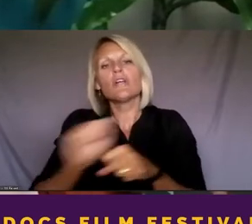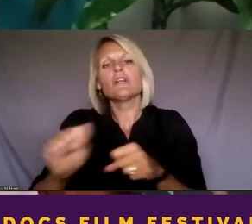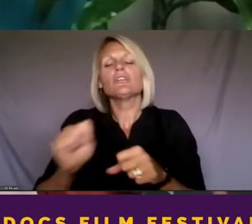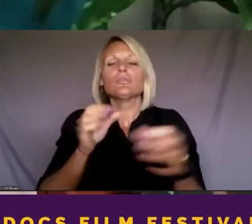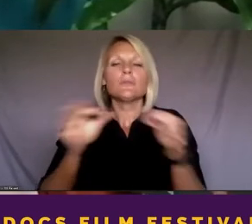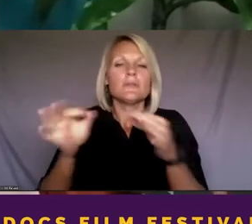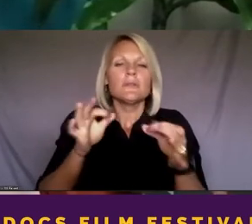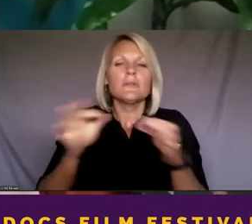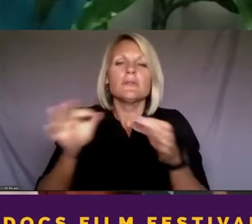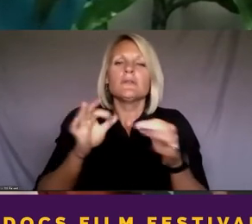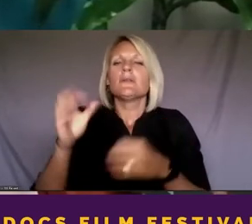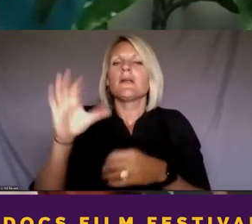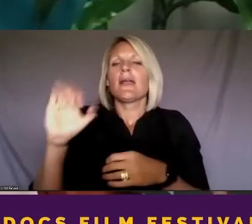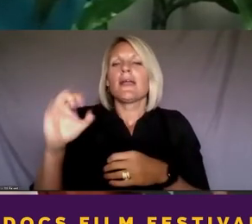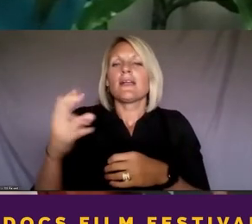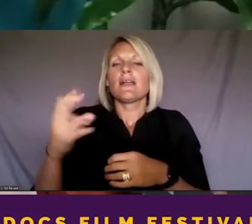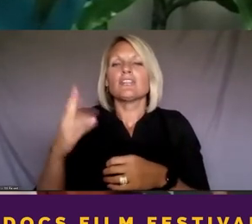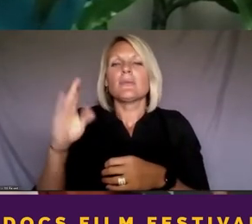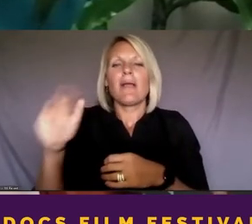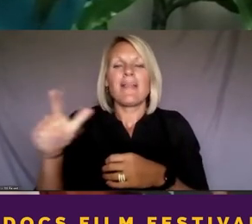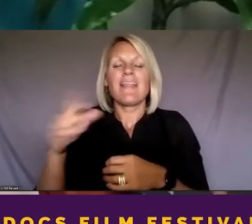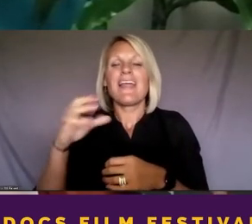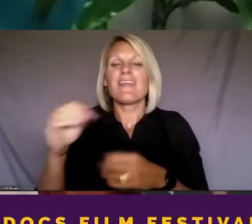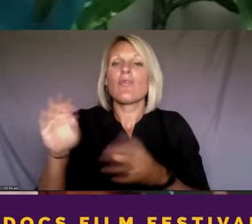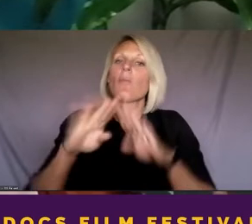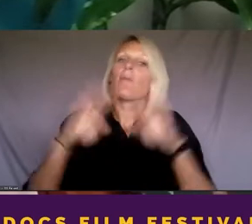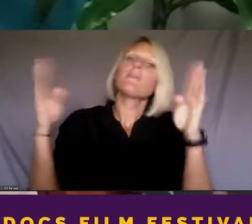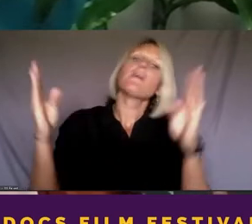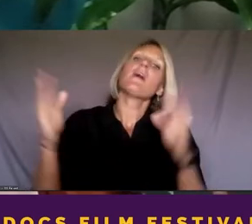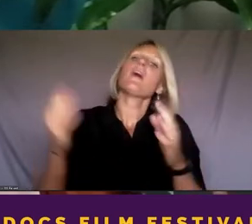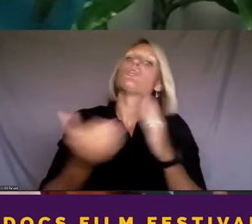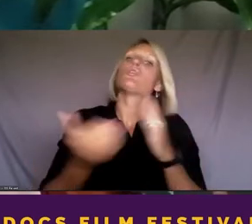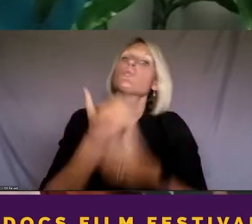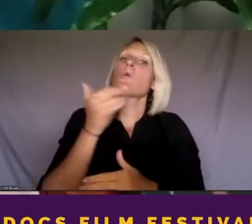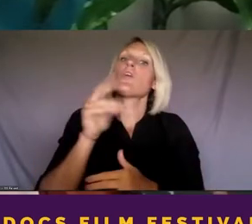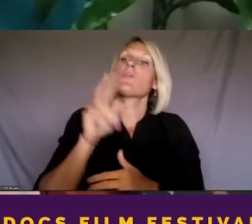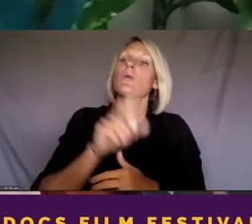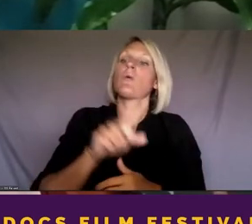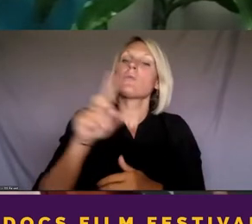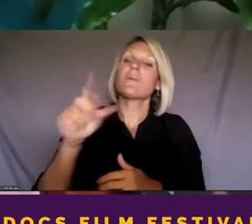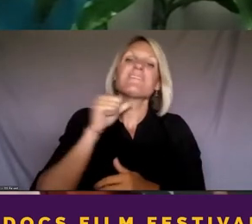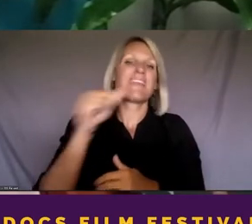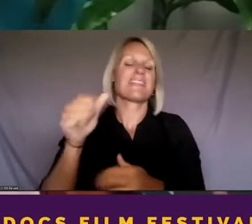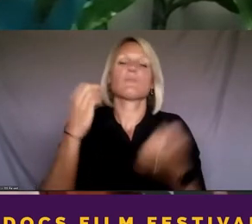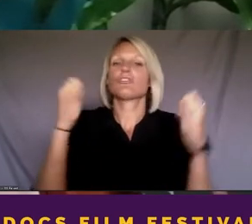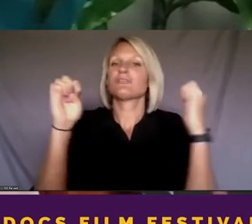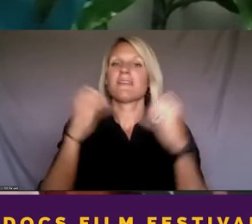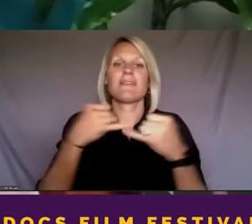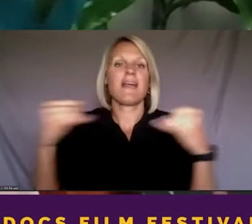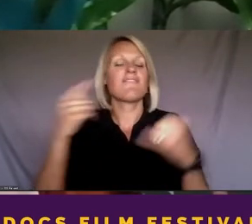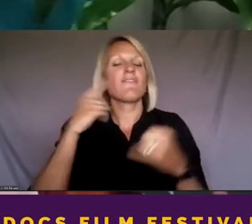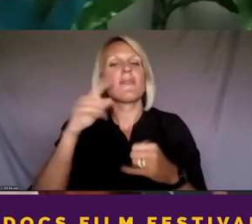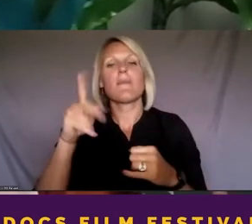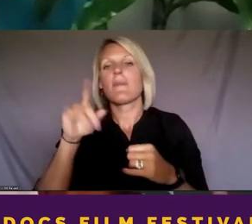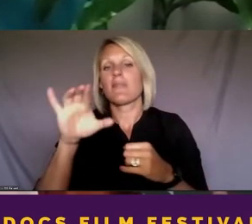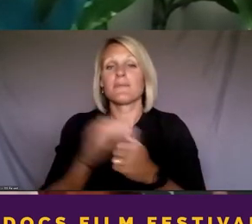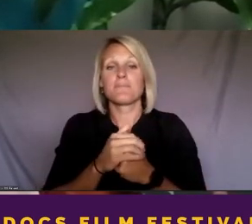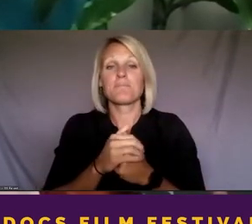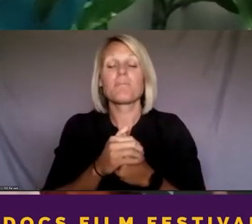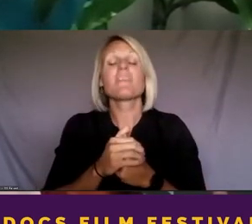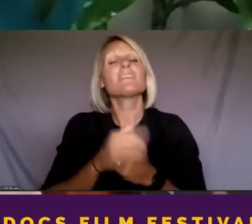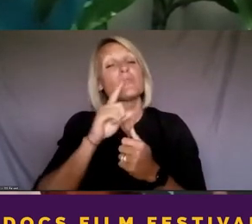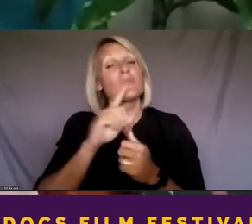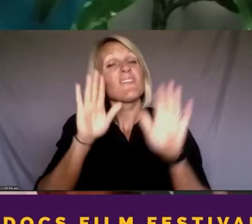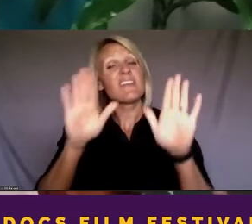311 non-emergency line for the public. So it was really fantastic to have these three folks come together